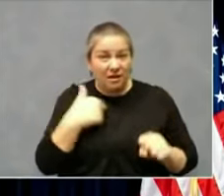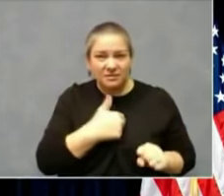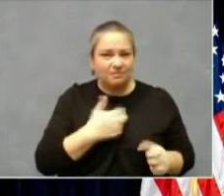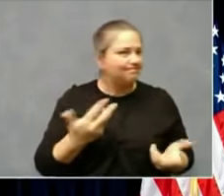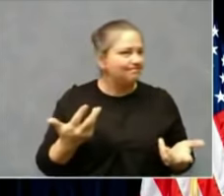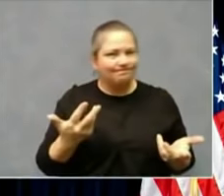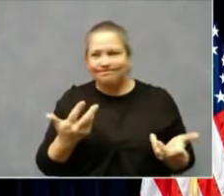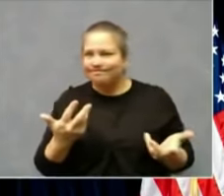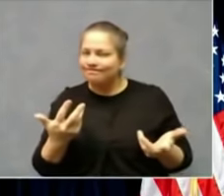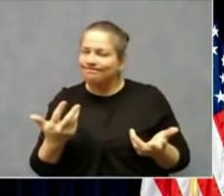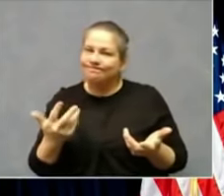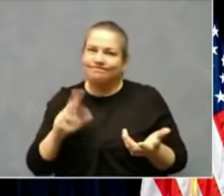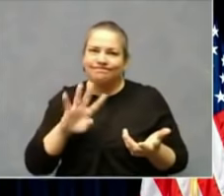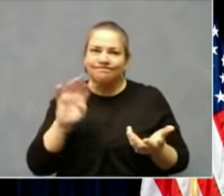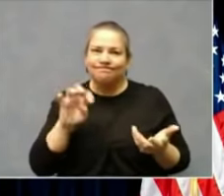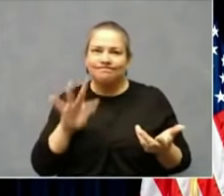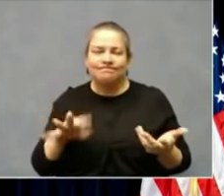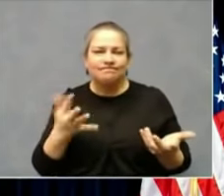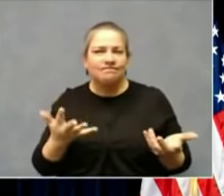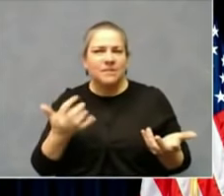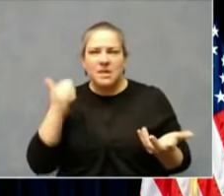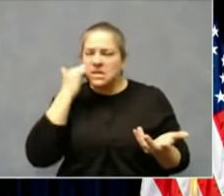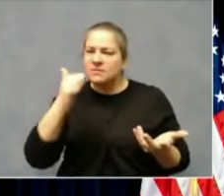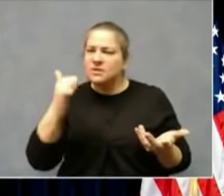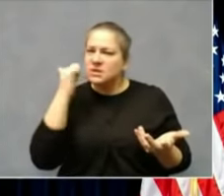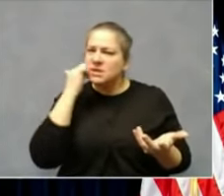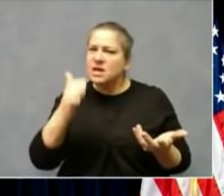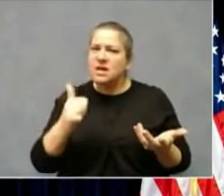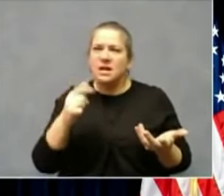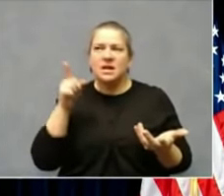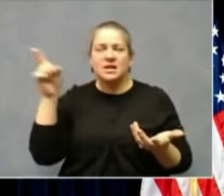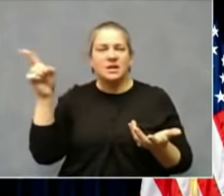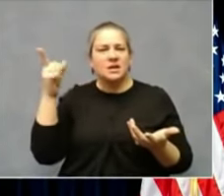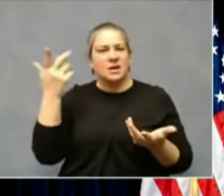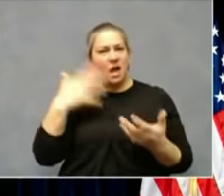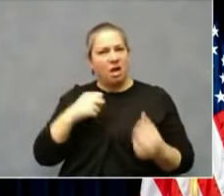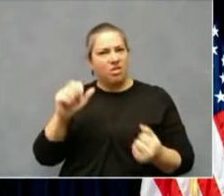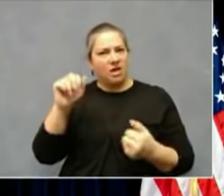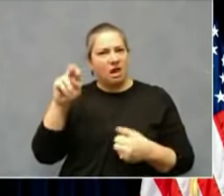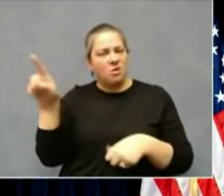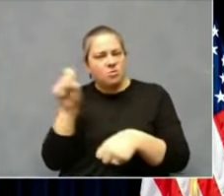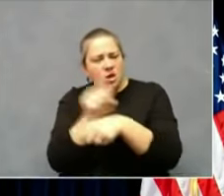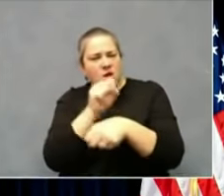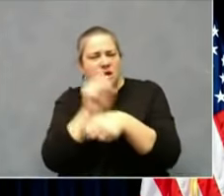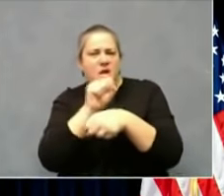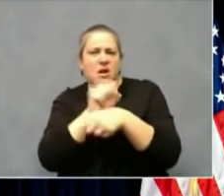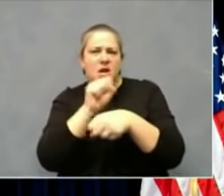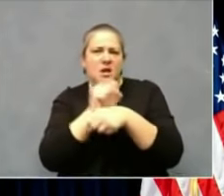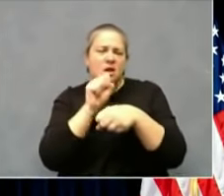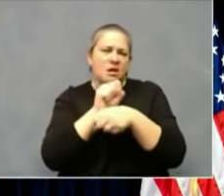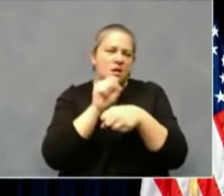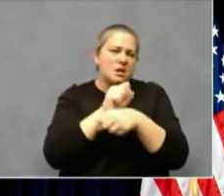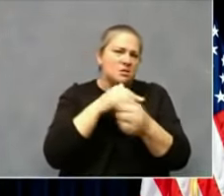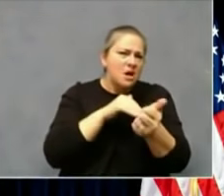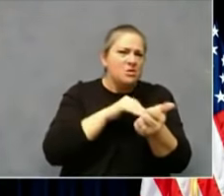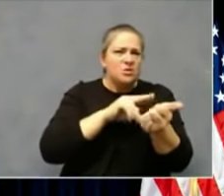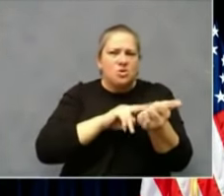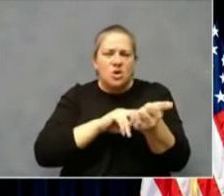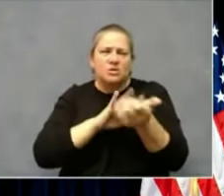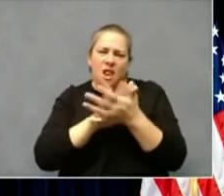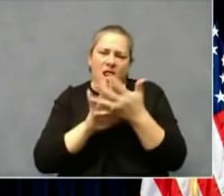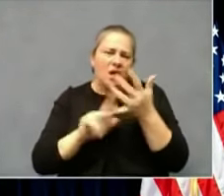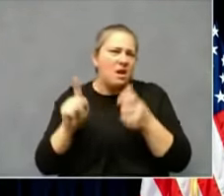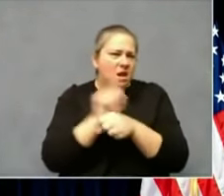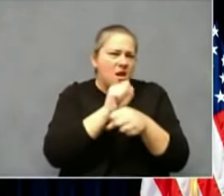out, they're trying to stabilize people that are suffering. Day in and day out, they're trying to get people off that ventilator and back home.